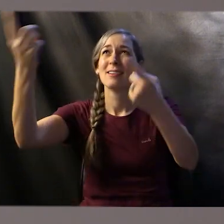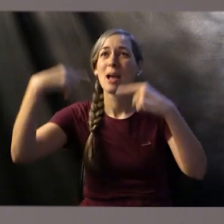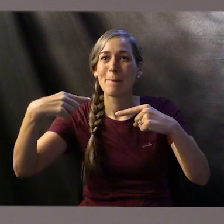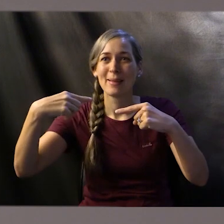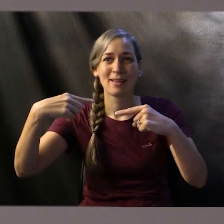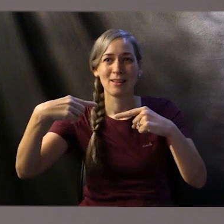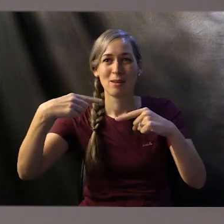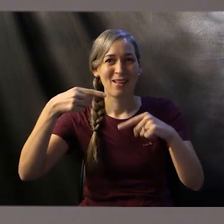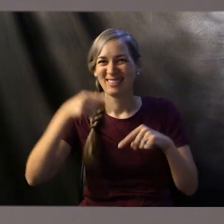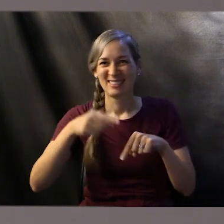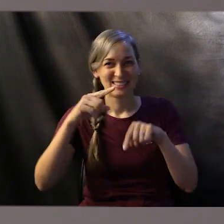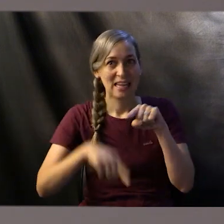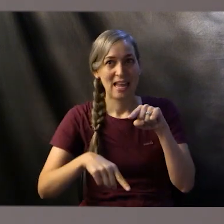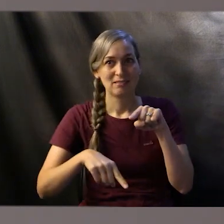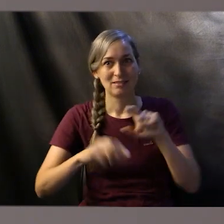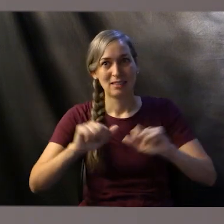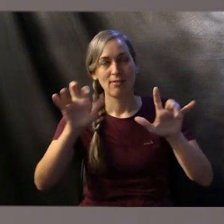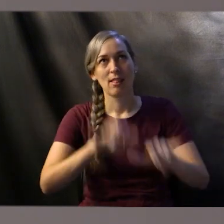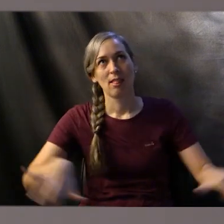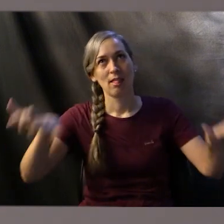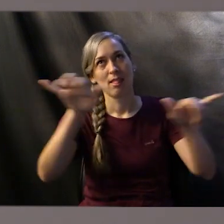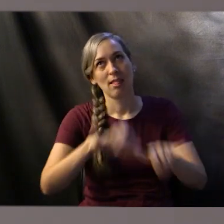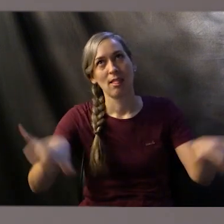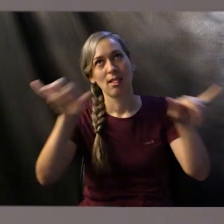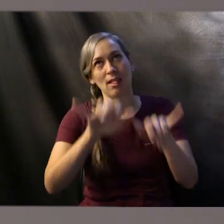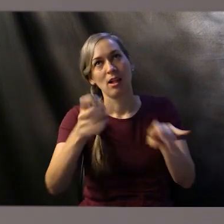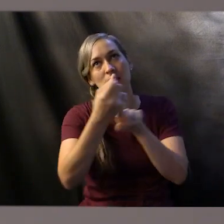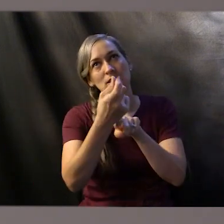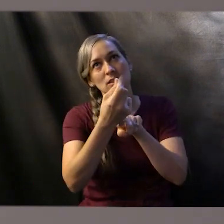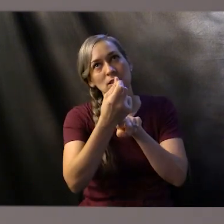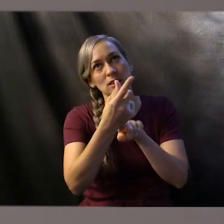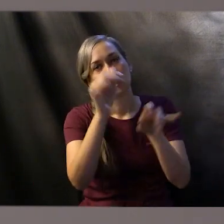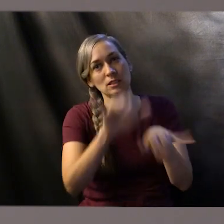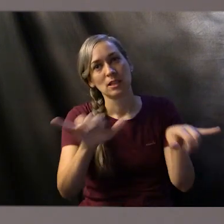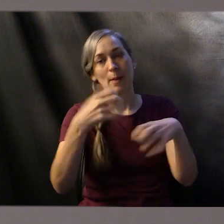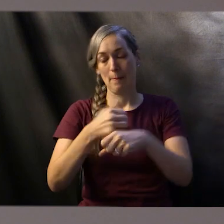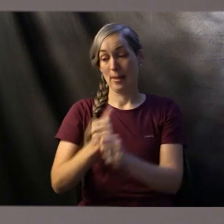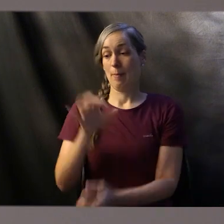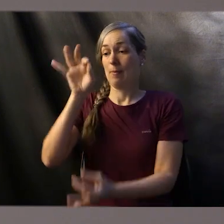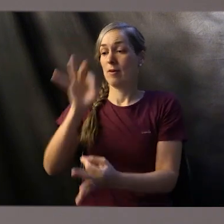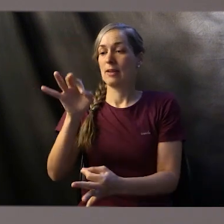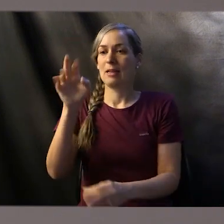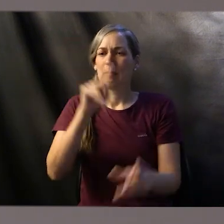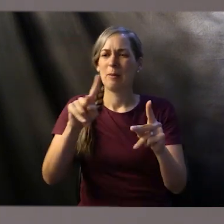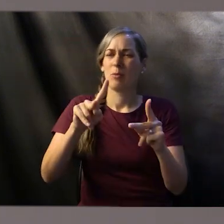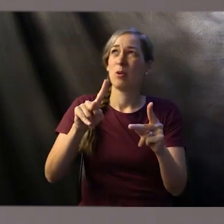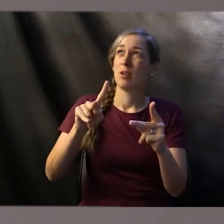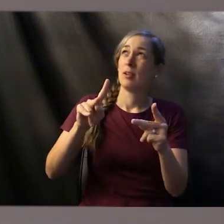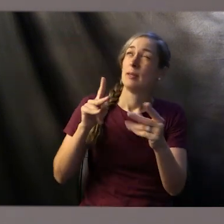never, by the same sacrifices that are continually offered every year, make perfect those who draw near.